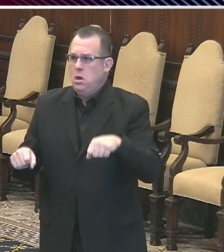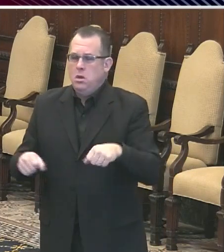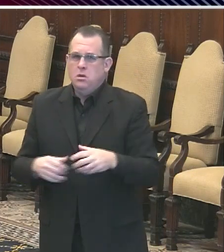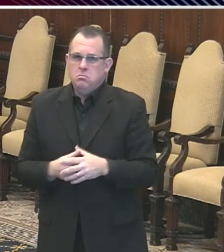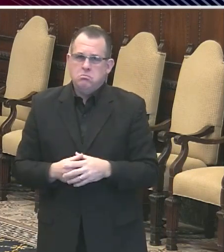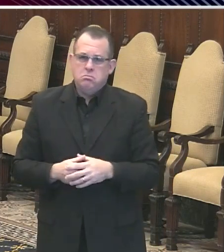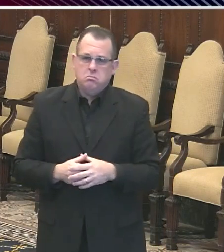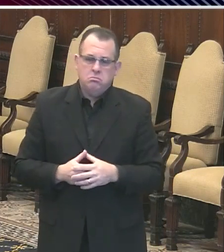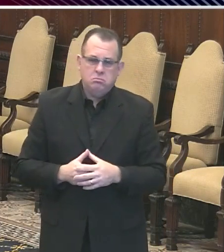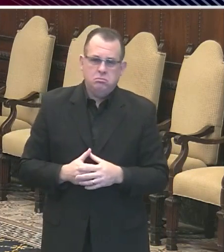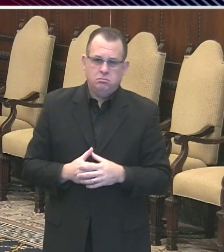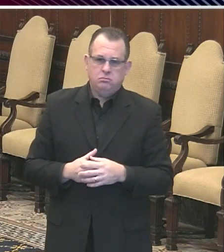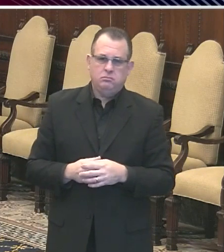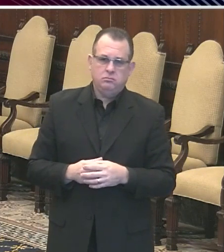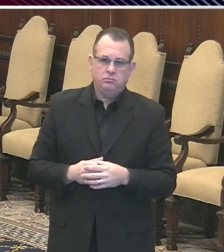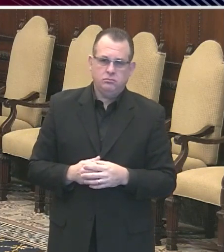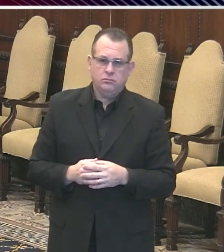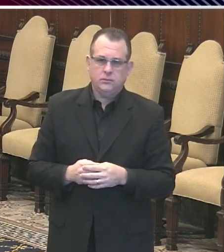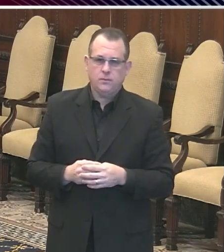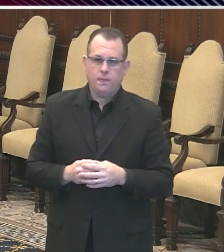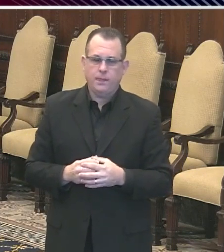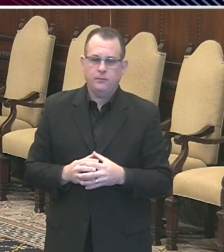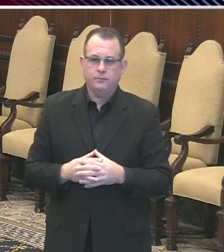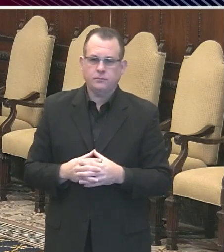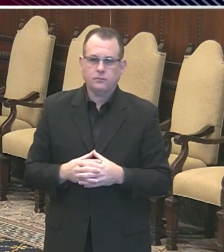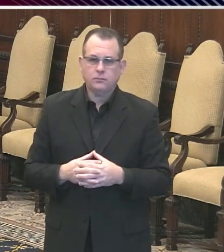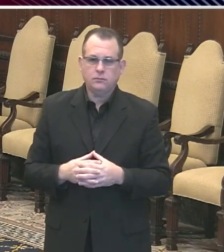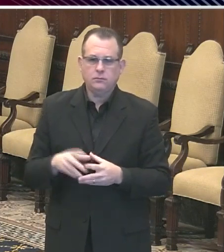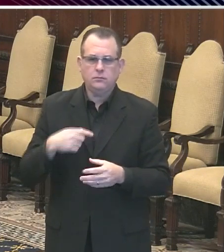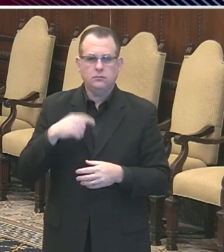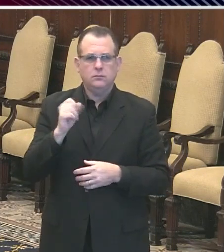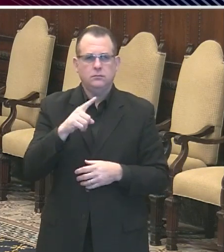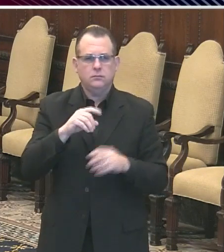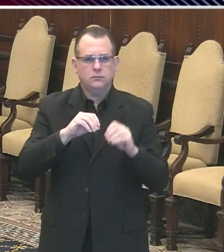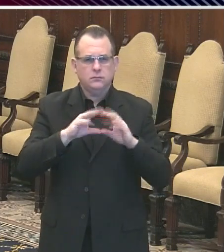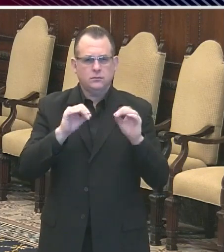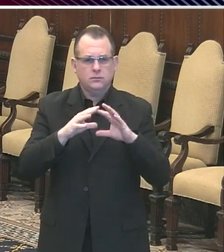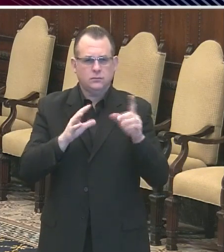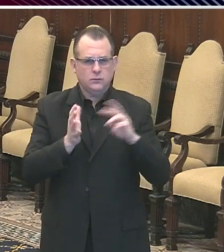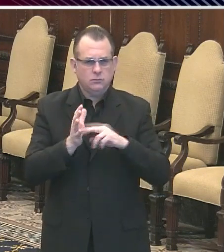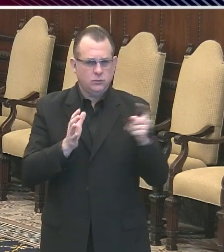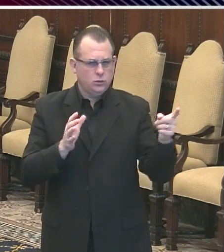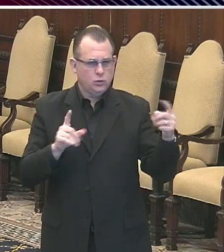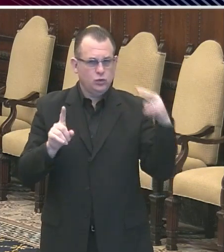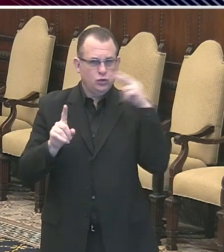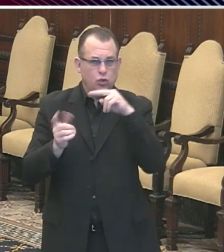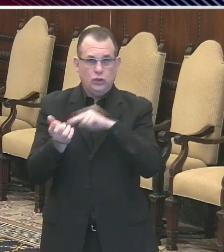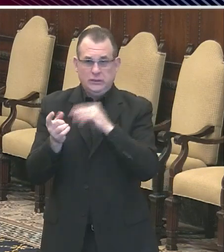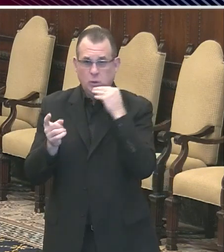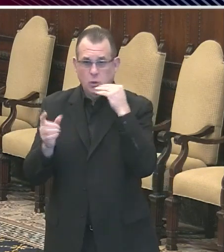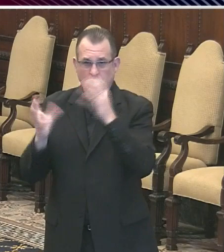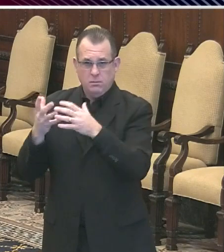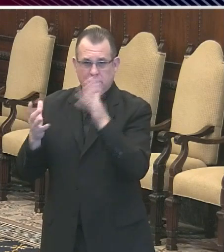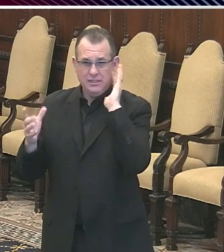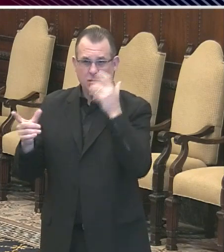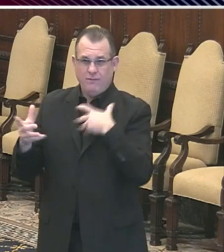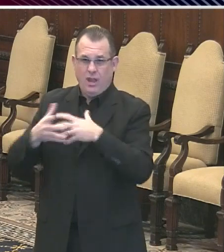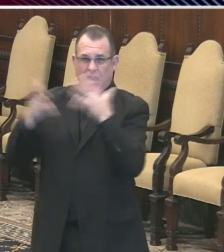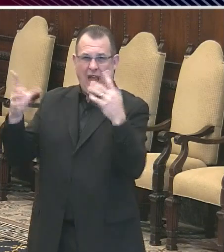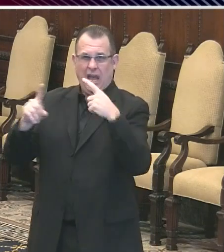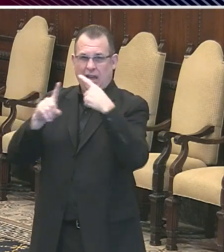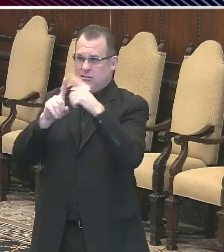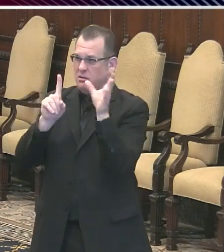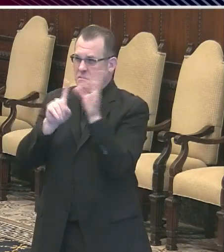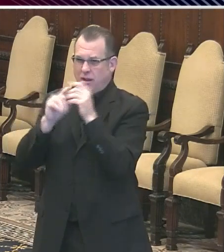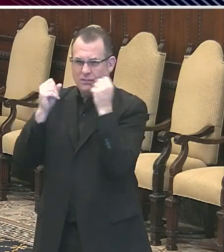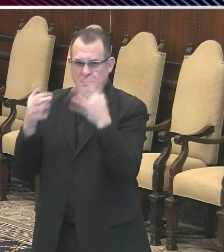in that, I mean, would you be looking at nursing homes that have a high infection rate as places where you might